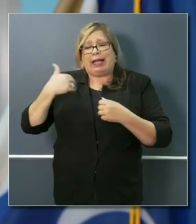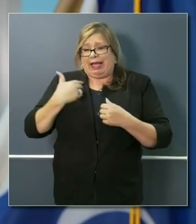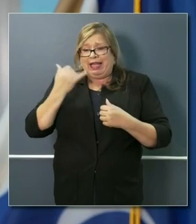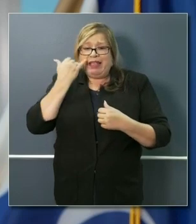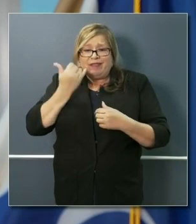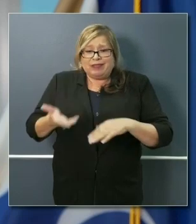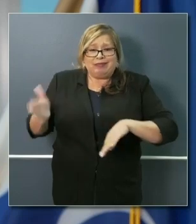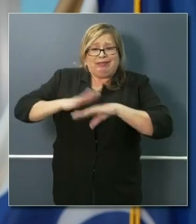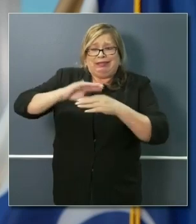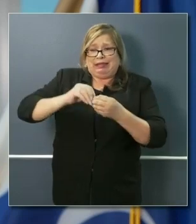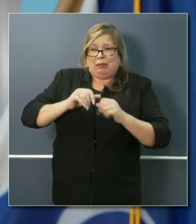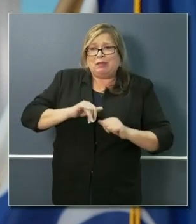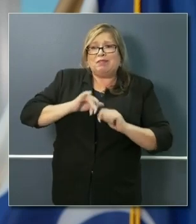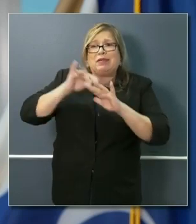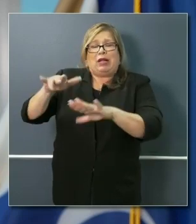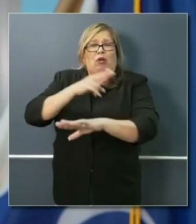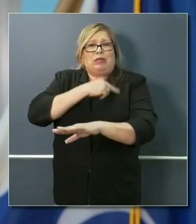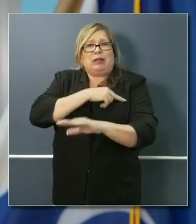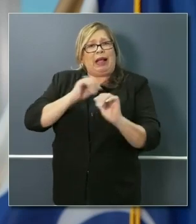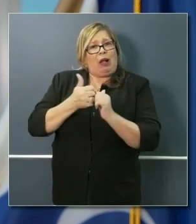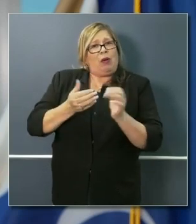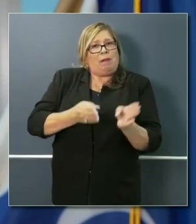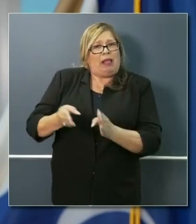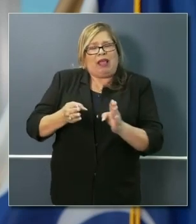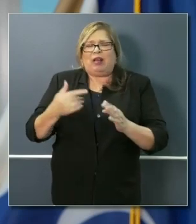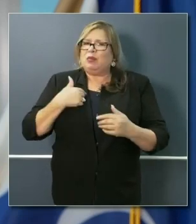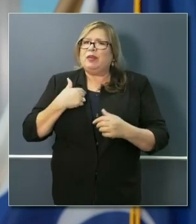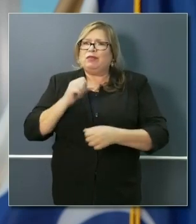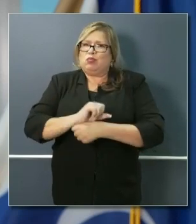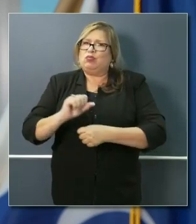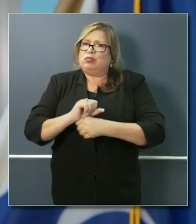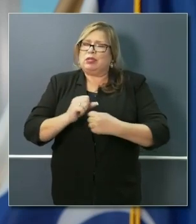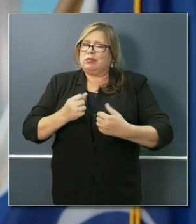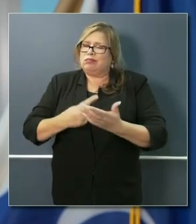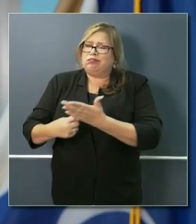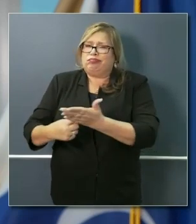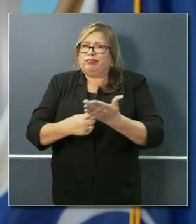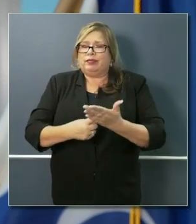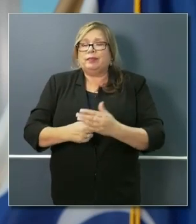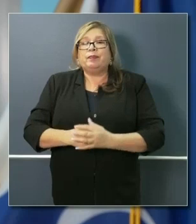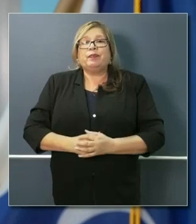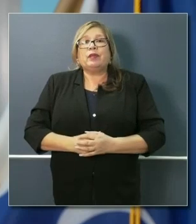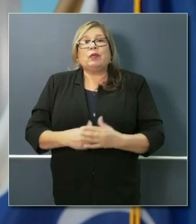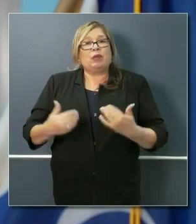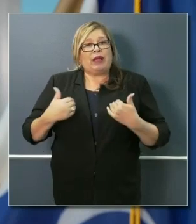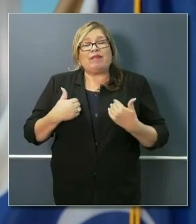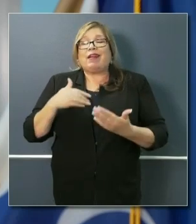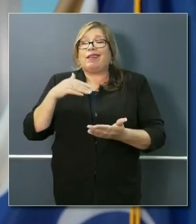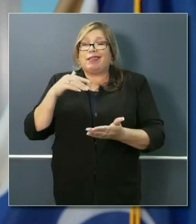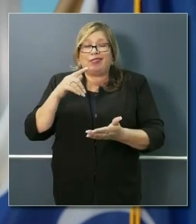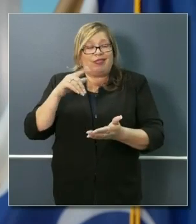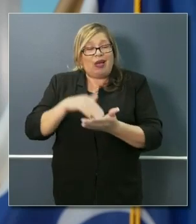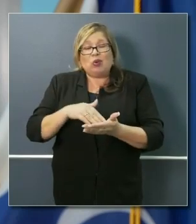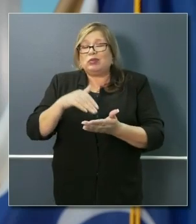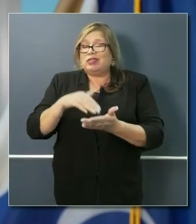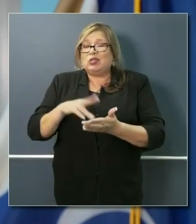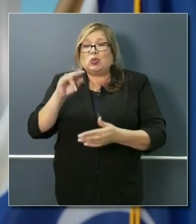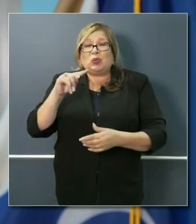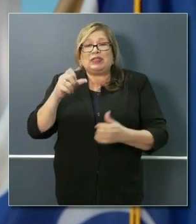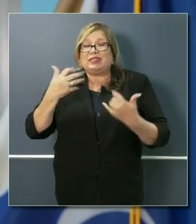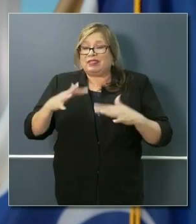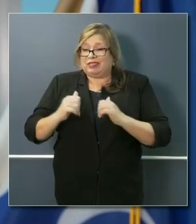capacity and planning needs as well. So thousands of units are up and running. All those FMS